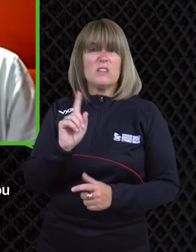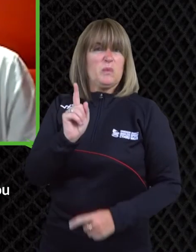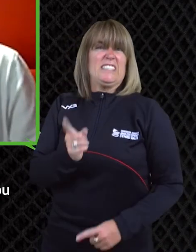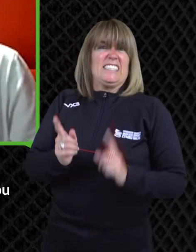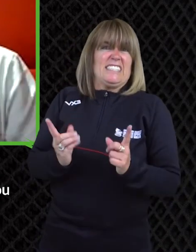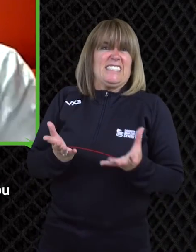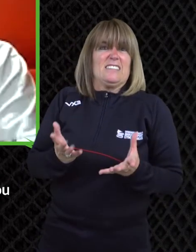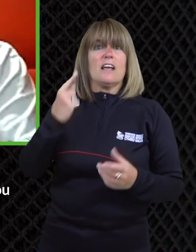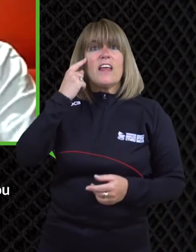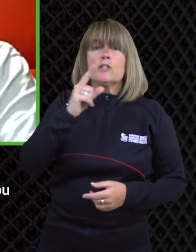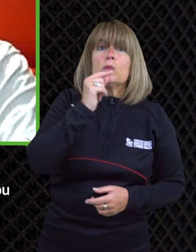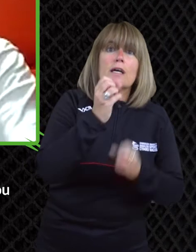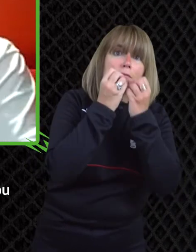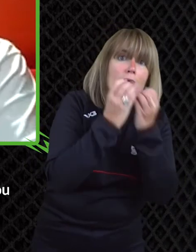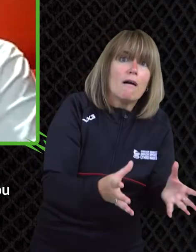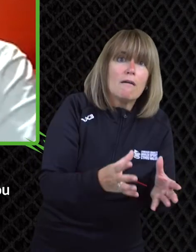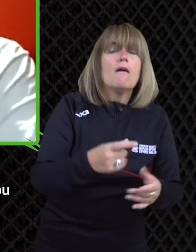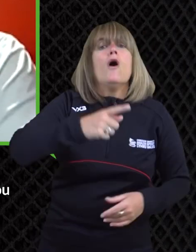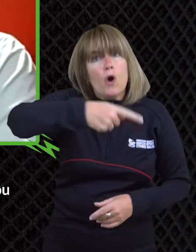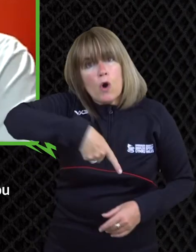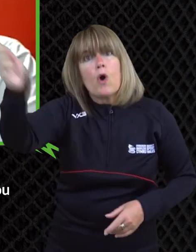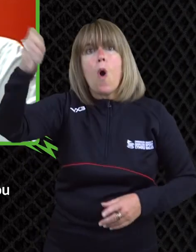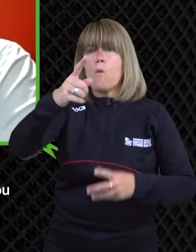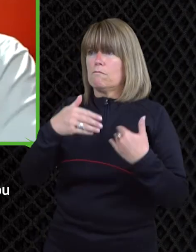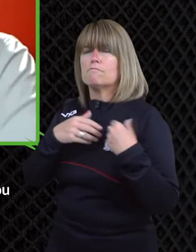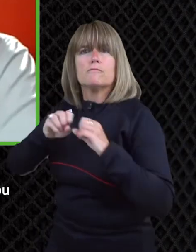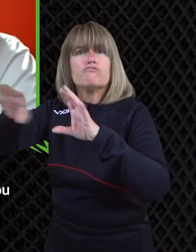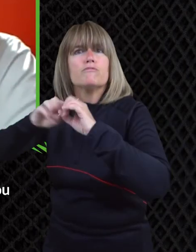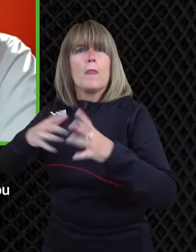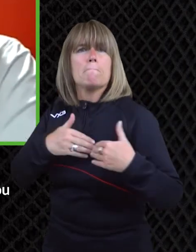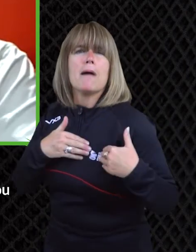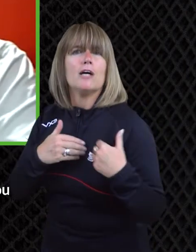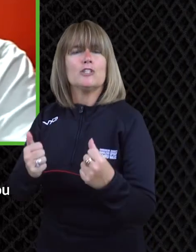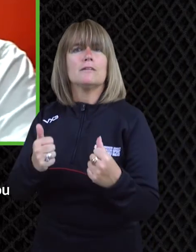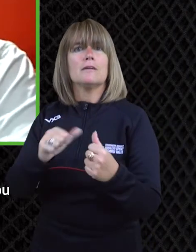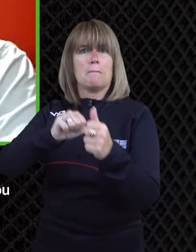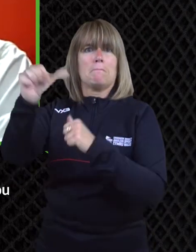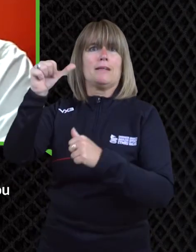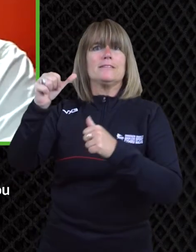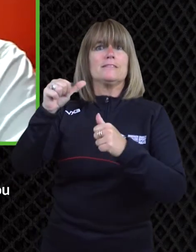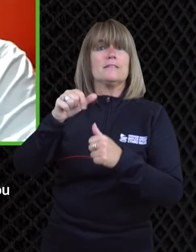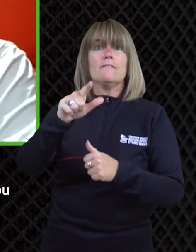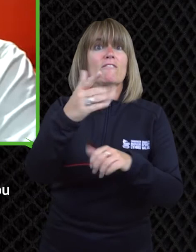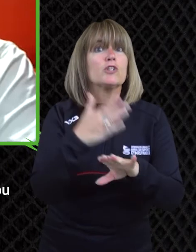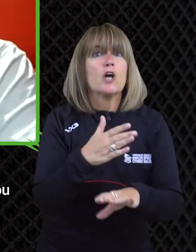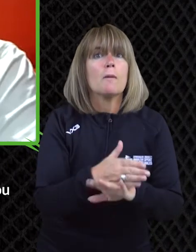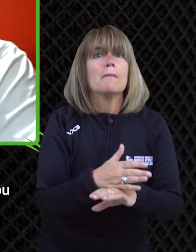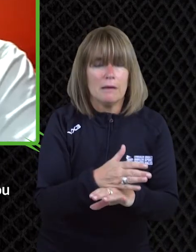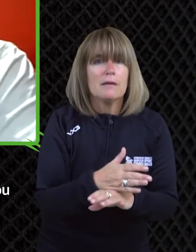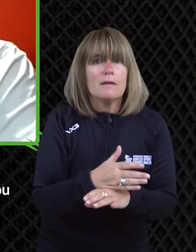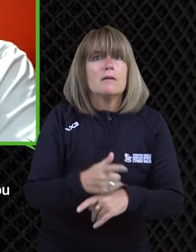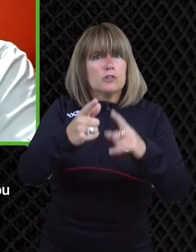but um it's you know i've had to do it a lot of people i don't necessarily agree with it but it is it is what it is